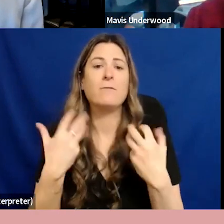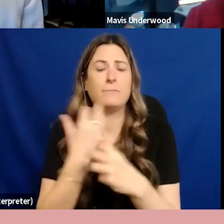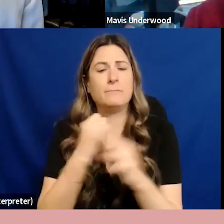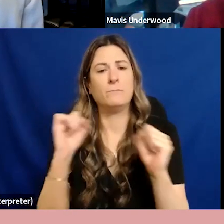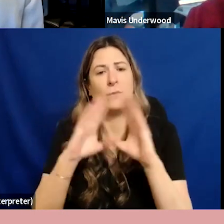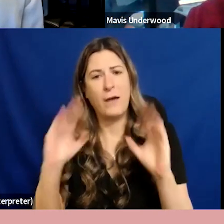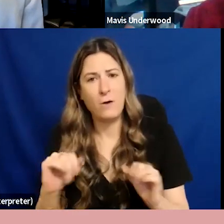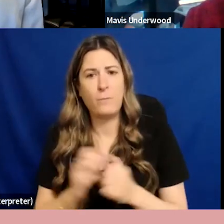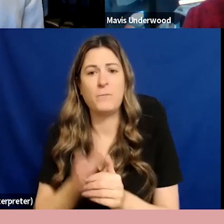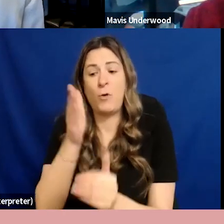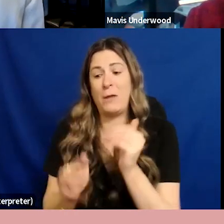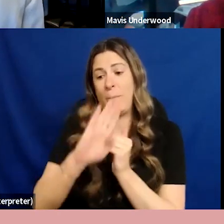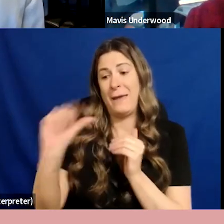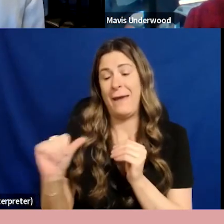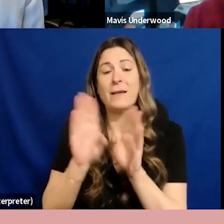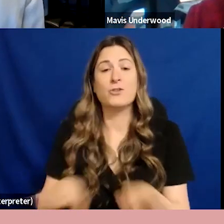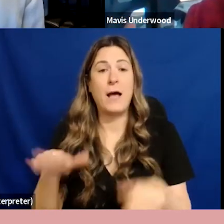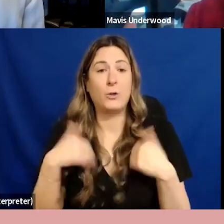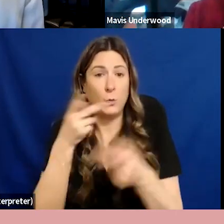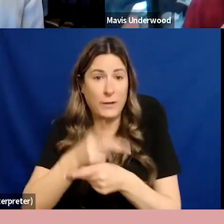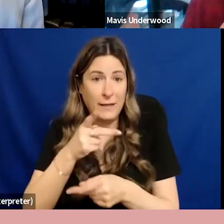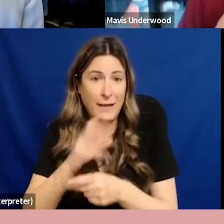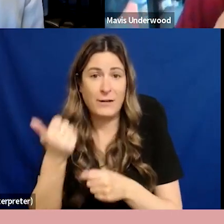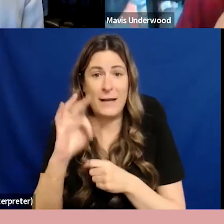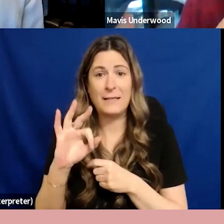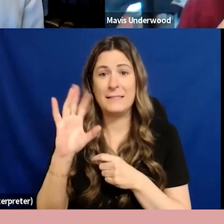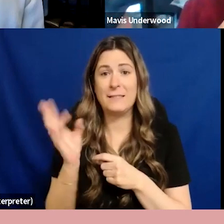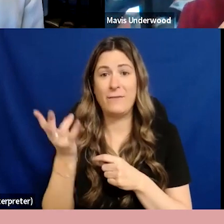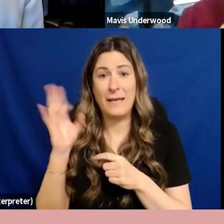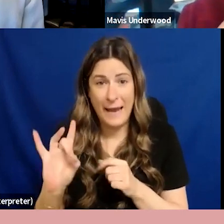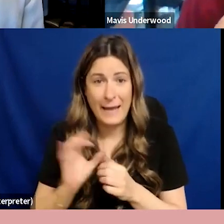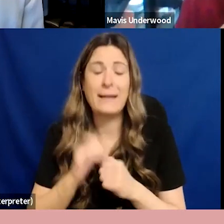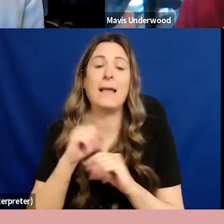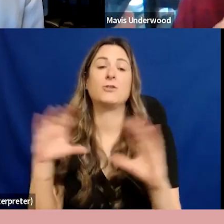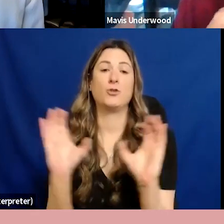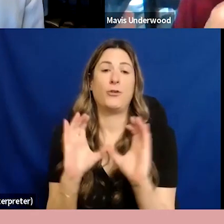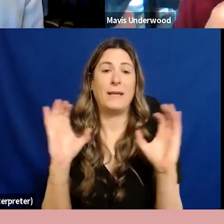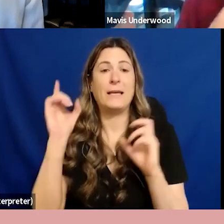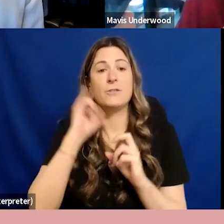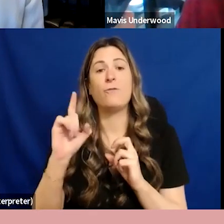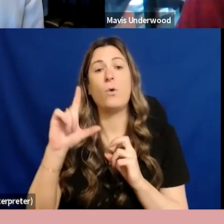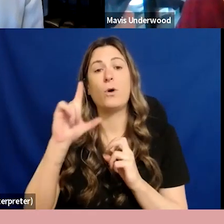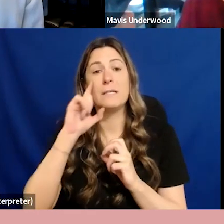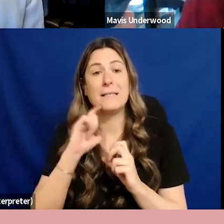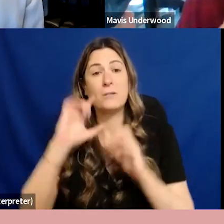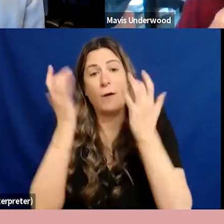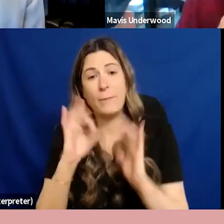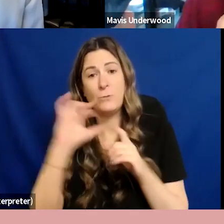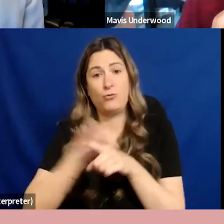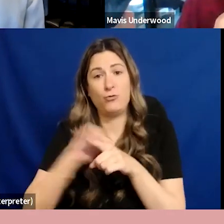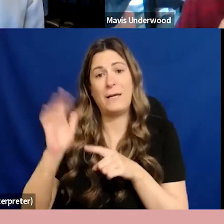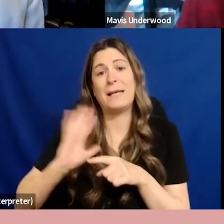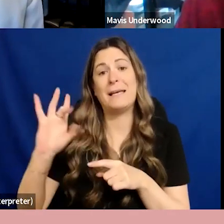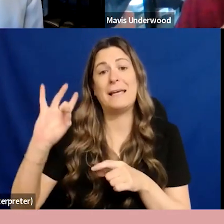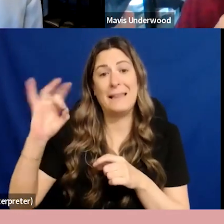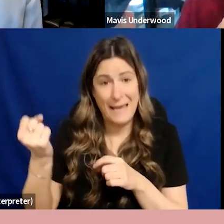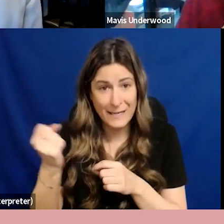care in 1978, and a professional teacher certification and certification in sexual abuse counselors training in the 80s. She